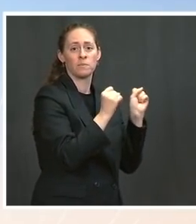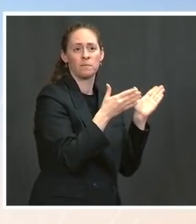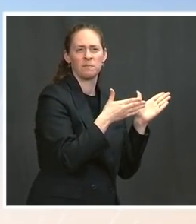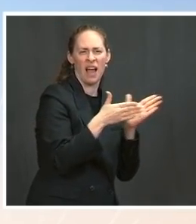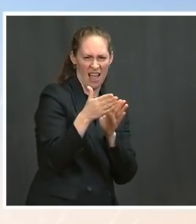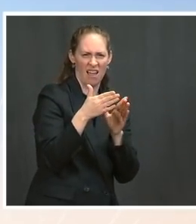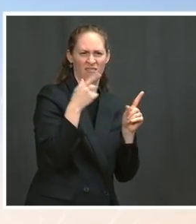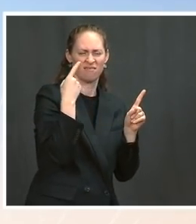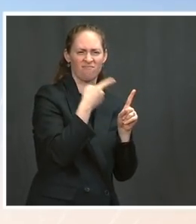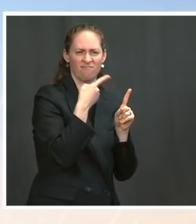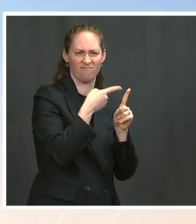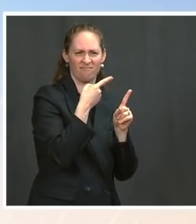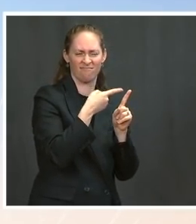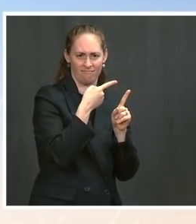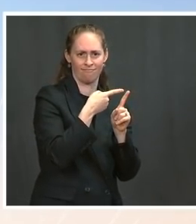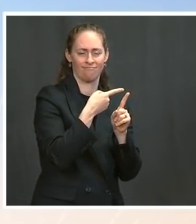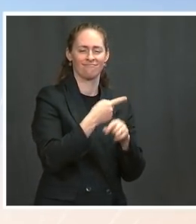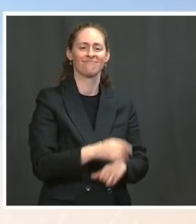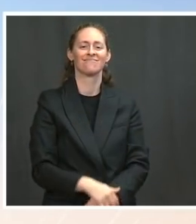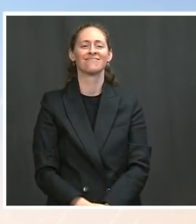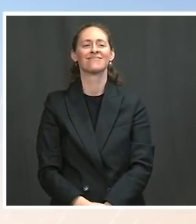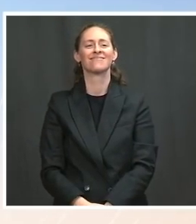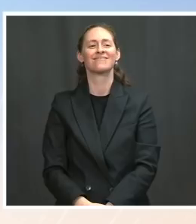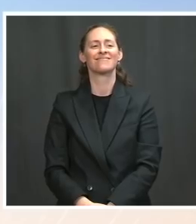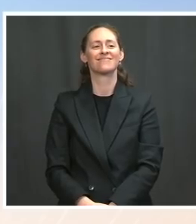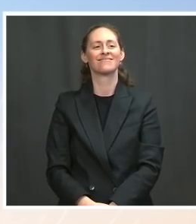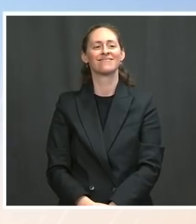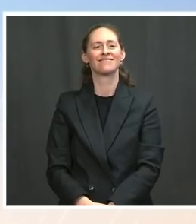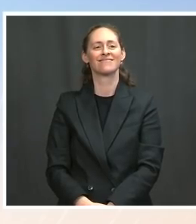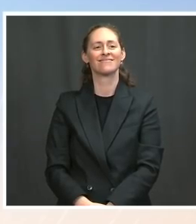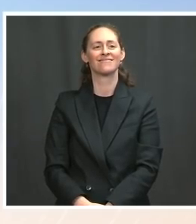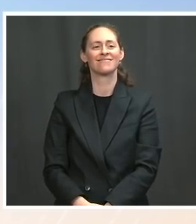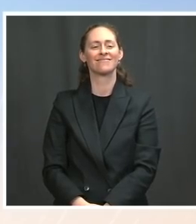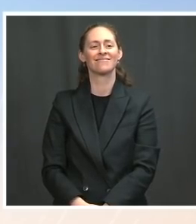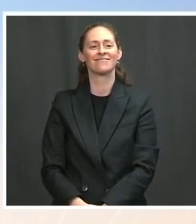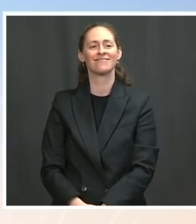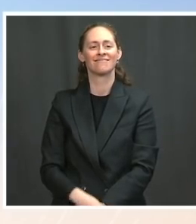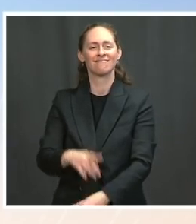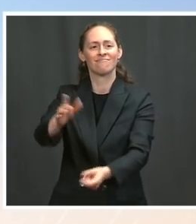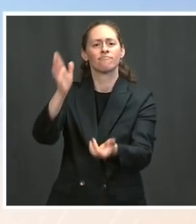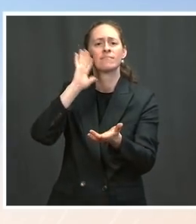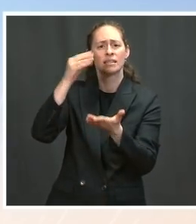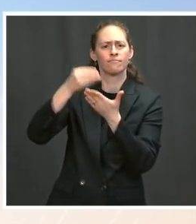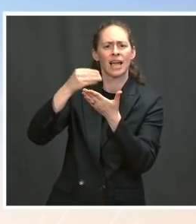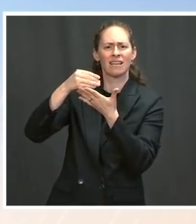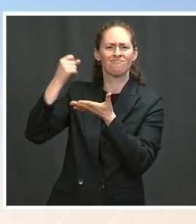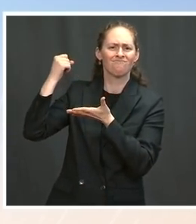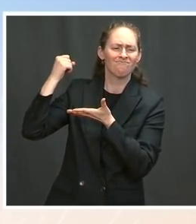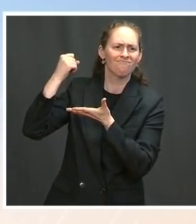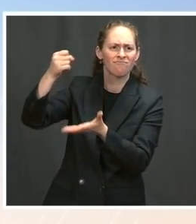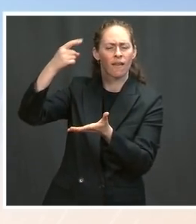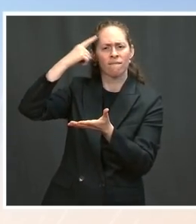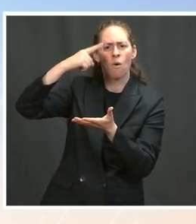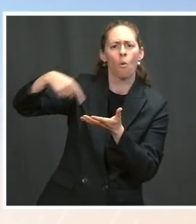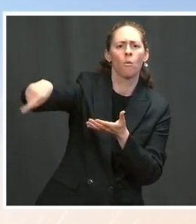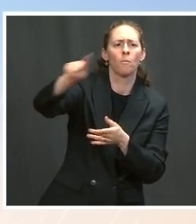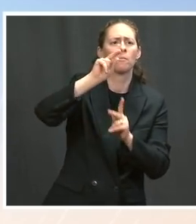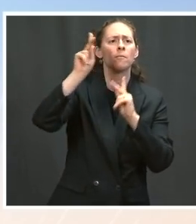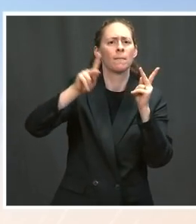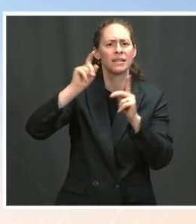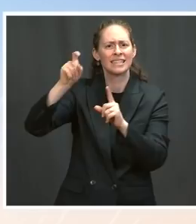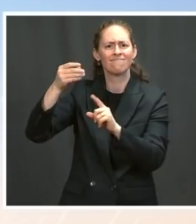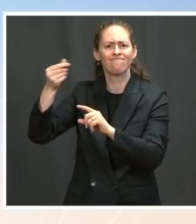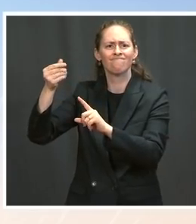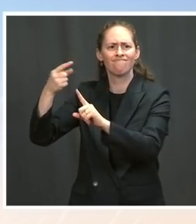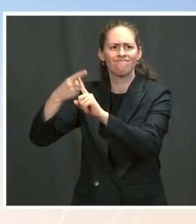.6 billion in emergency rental assistance to respond to the COVID-19 crisis. This much-needed funding will help prevent